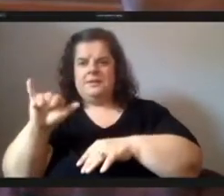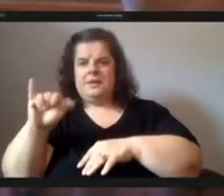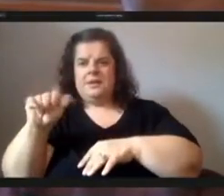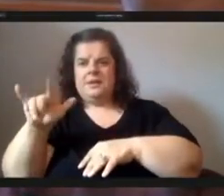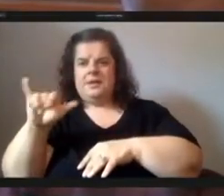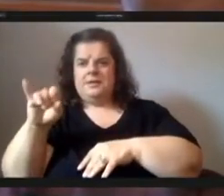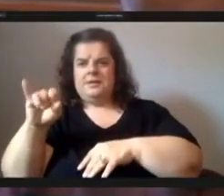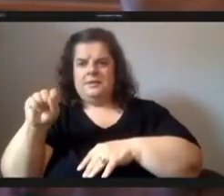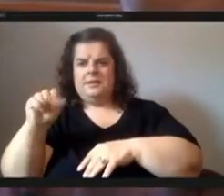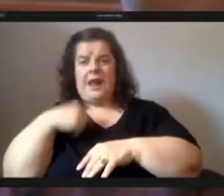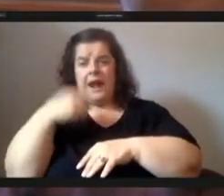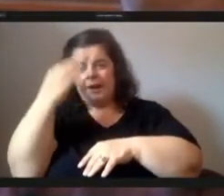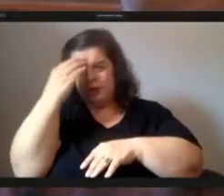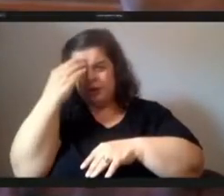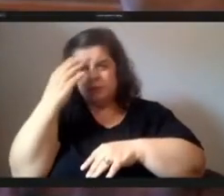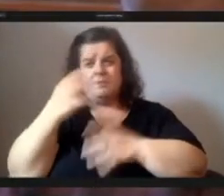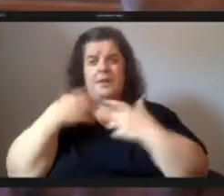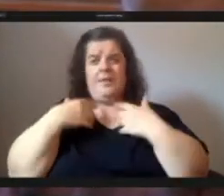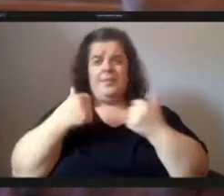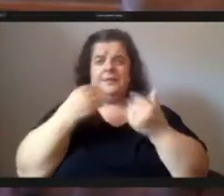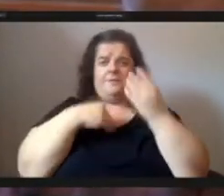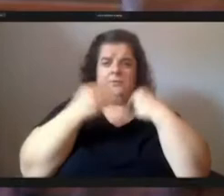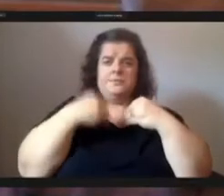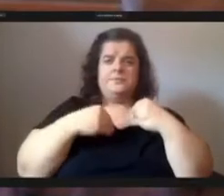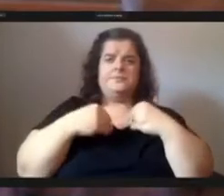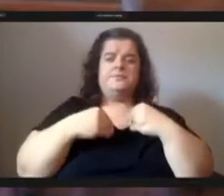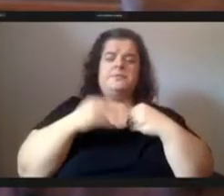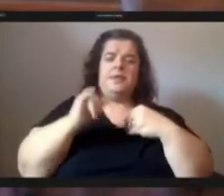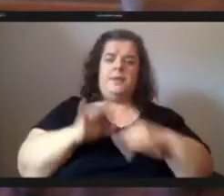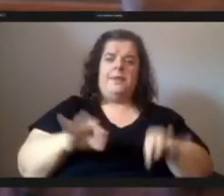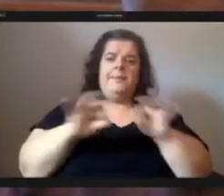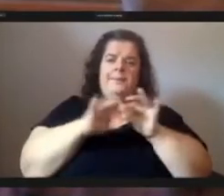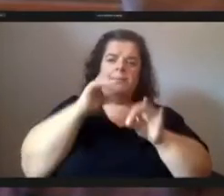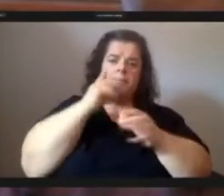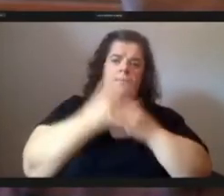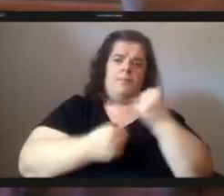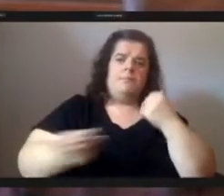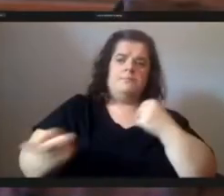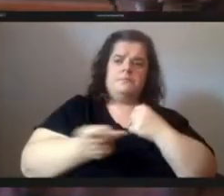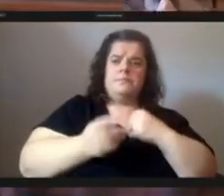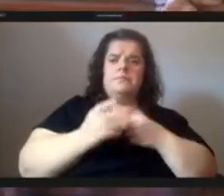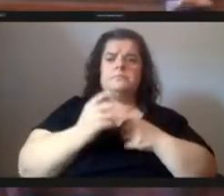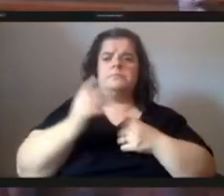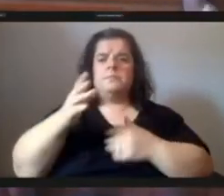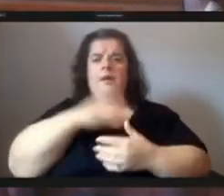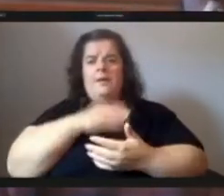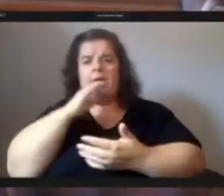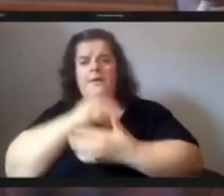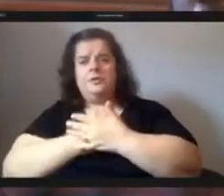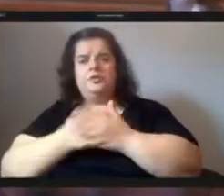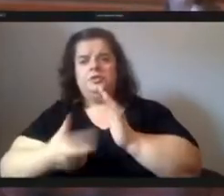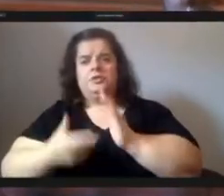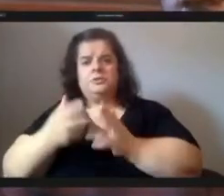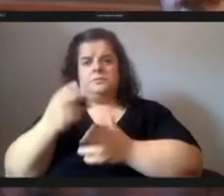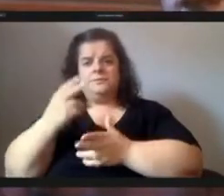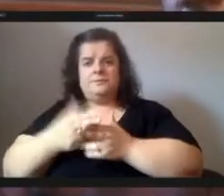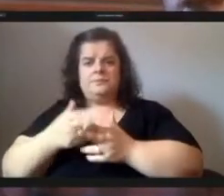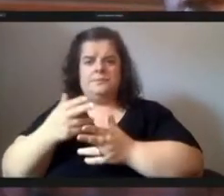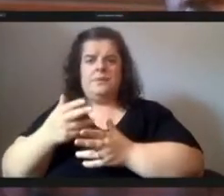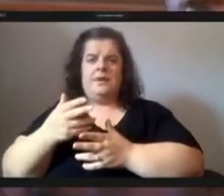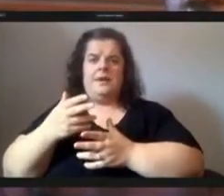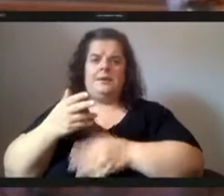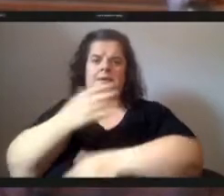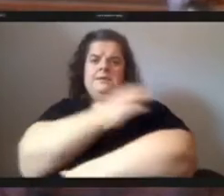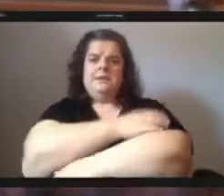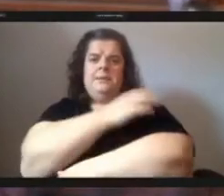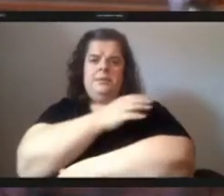knowing about healthy foods and eating was very necessary for my daughter who had been diagnosed with blood pressure at the high blood pressure at the age